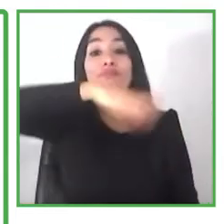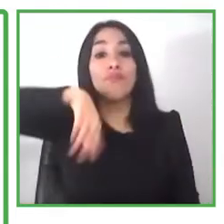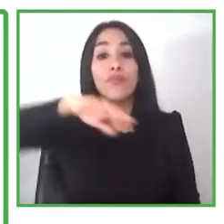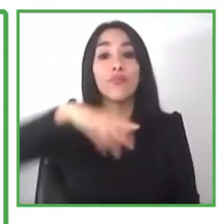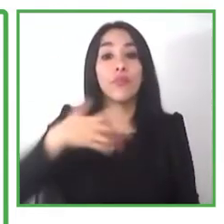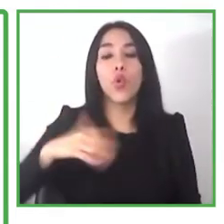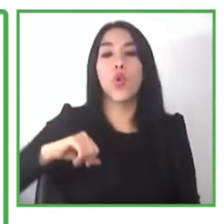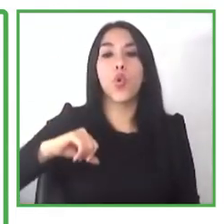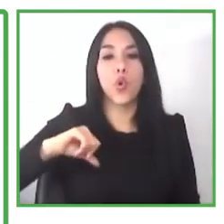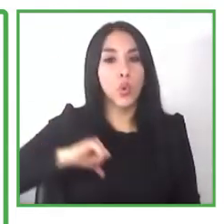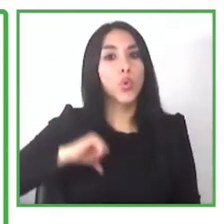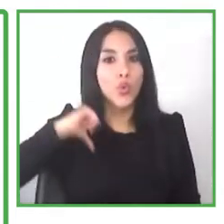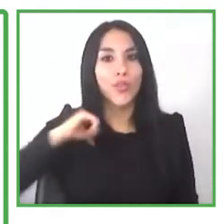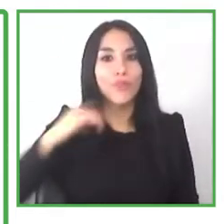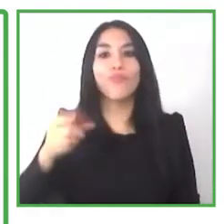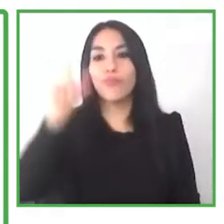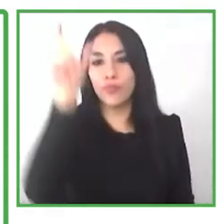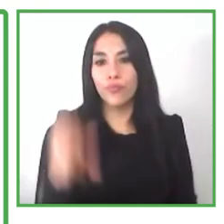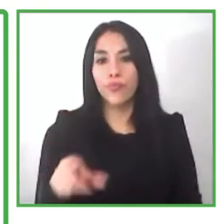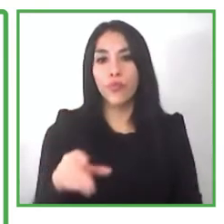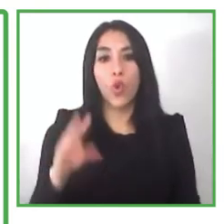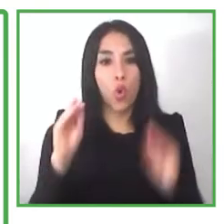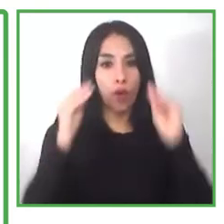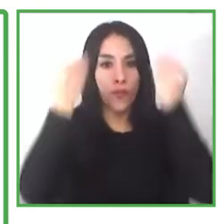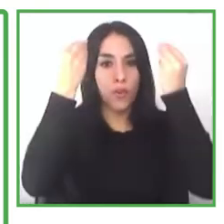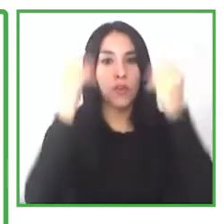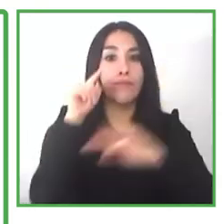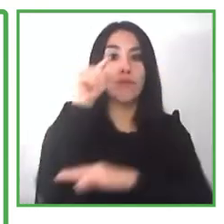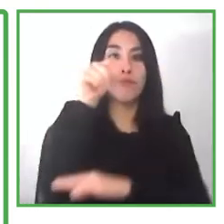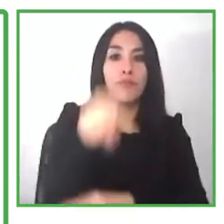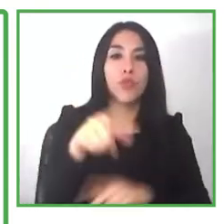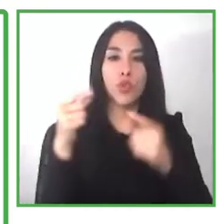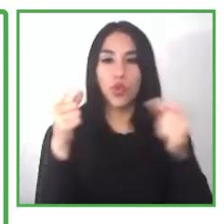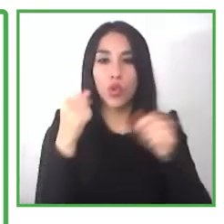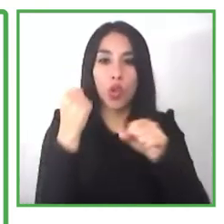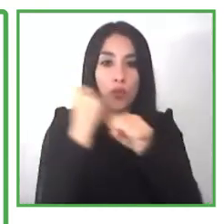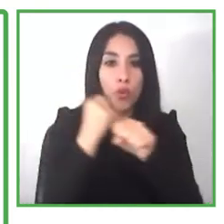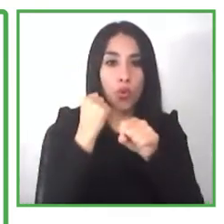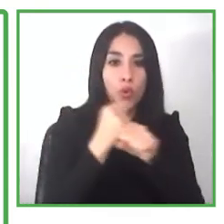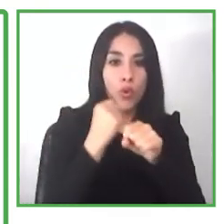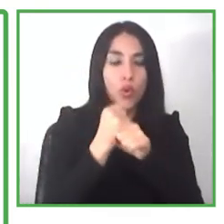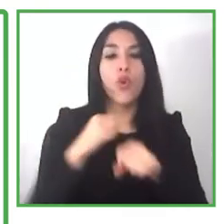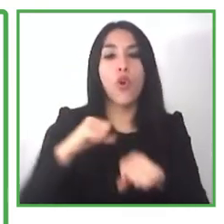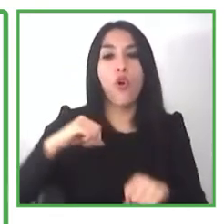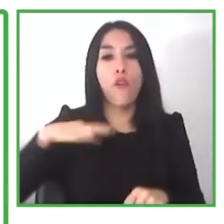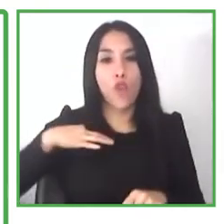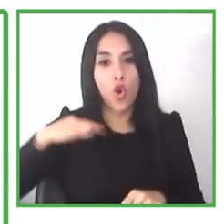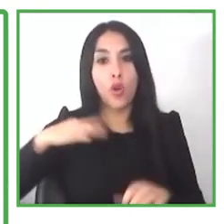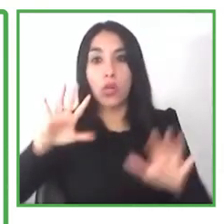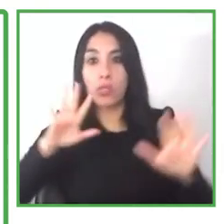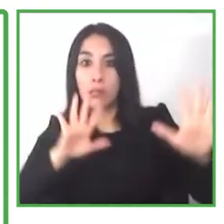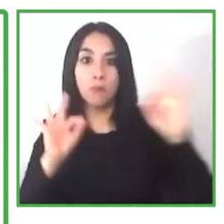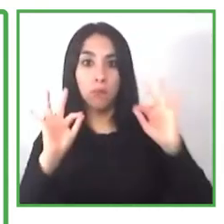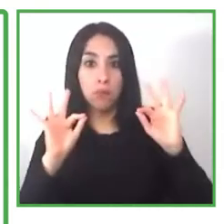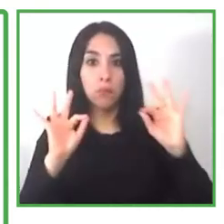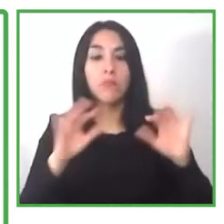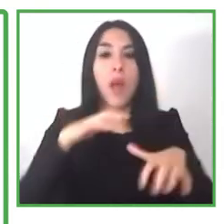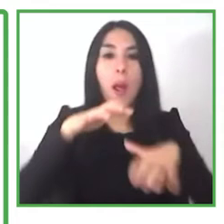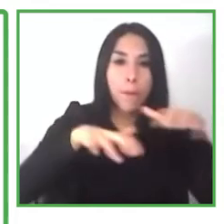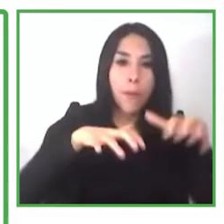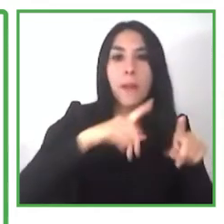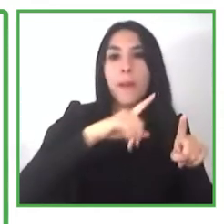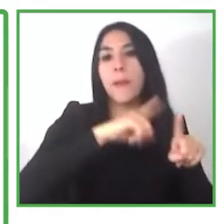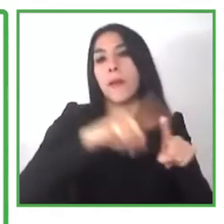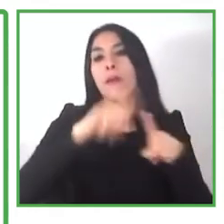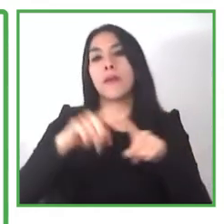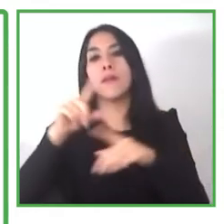animal shelters um vets other places and sometimes we find that they actually get employed and then we